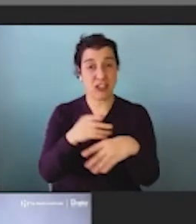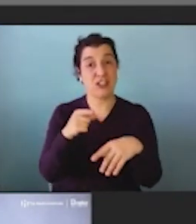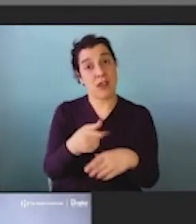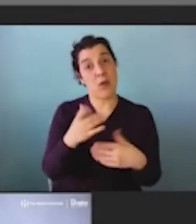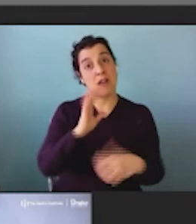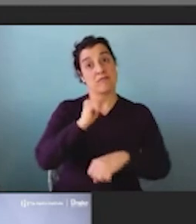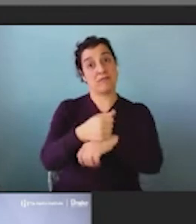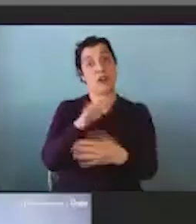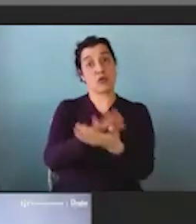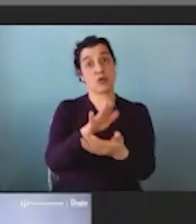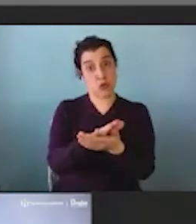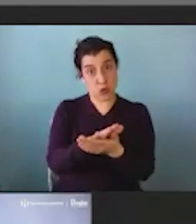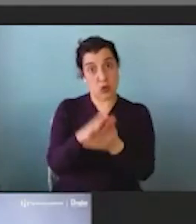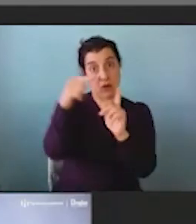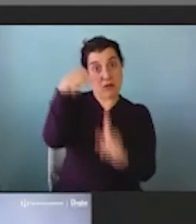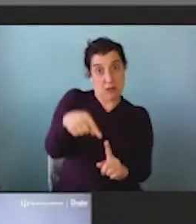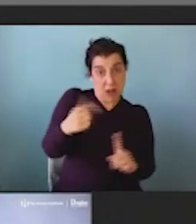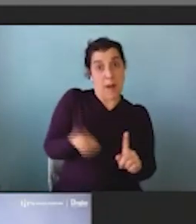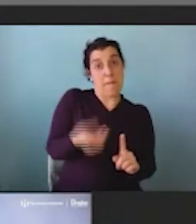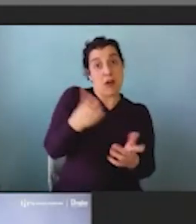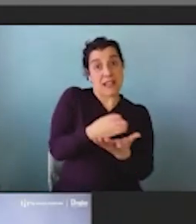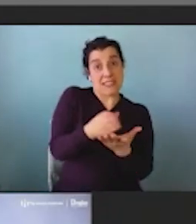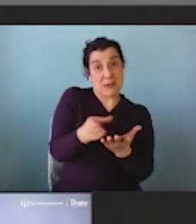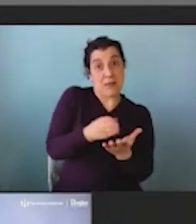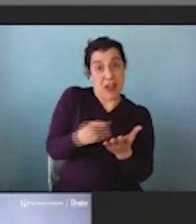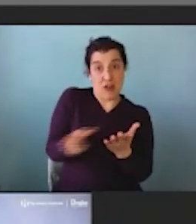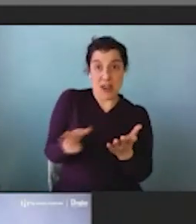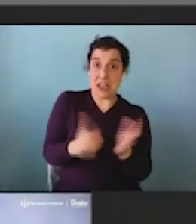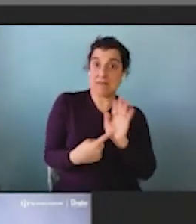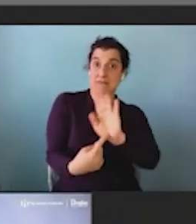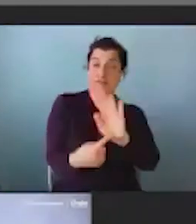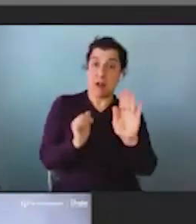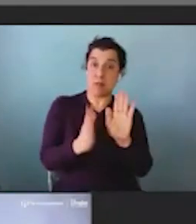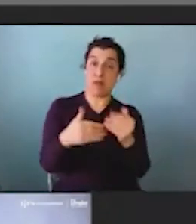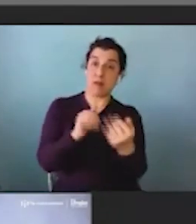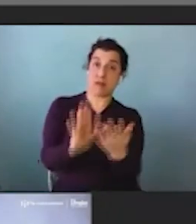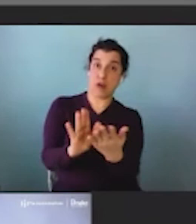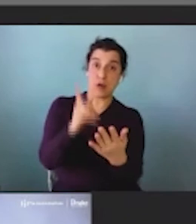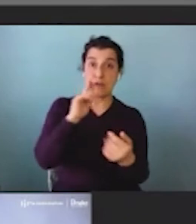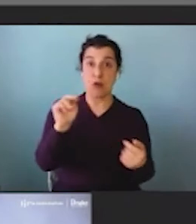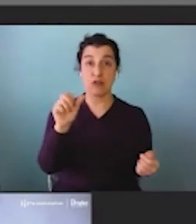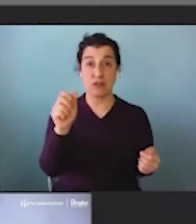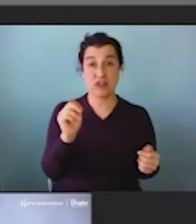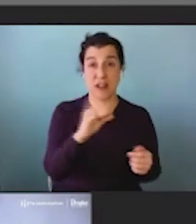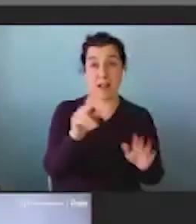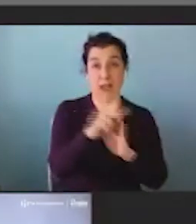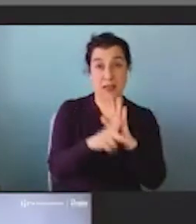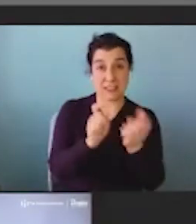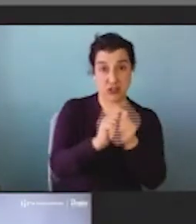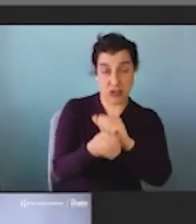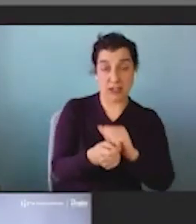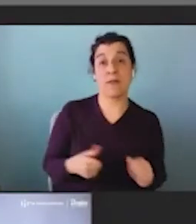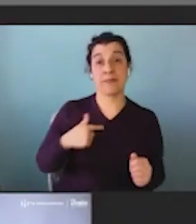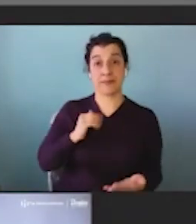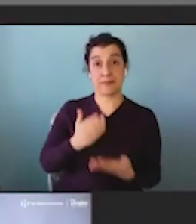had in its DNA this multidisciplinary translational approach to to to nutrition policy change. And so when I came to Tufts